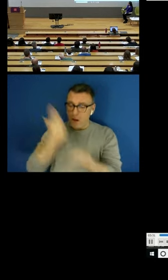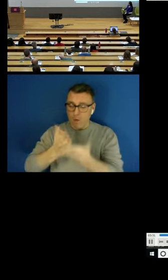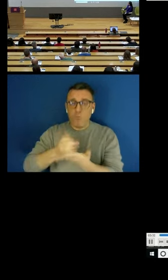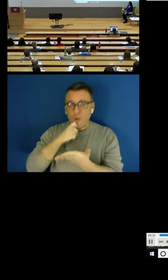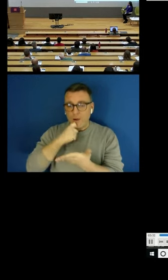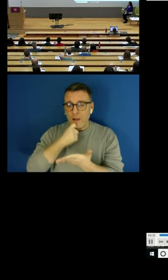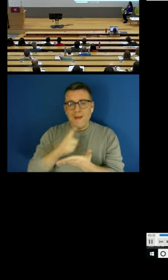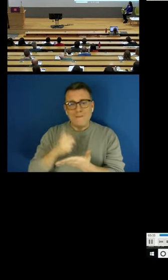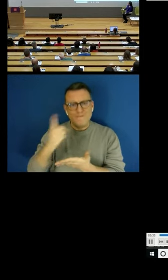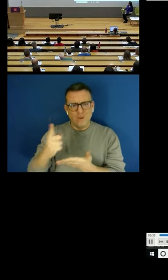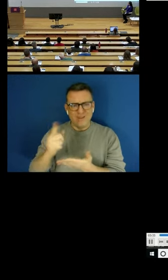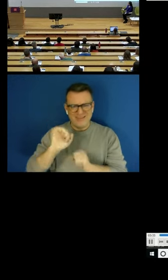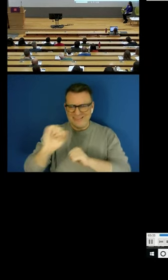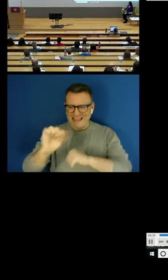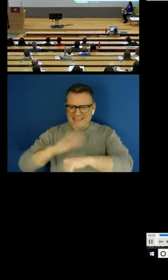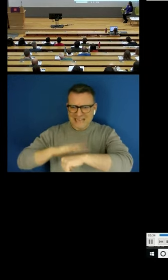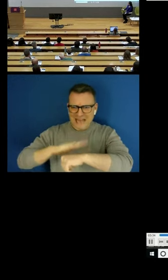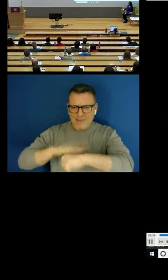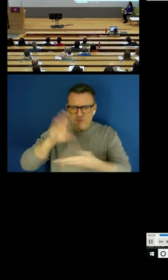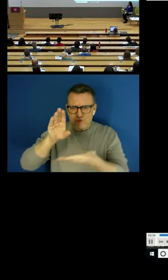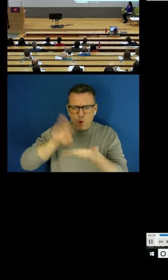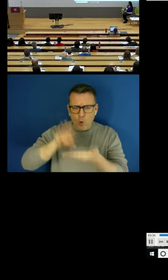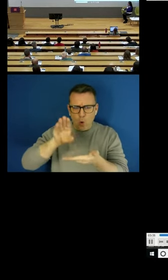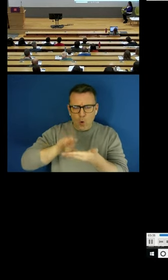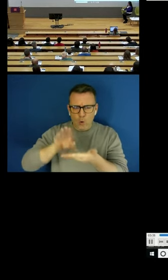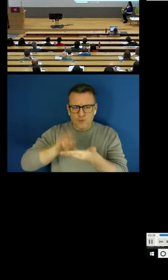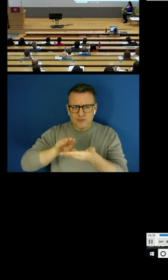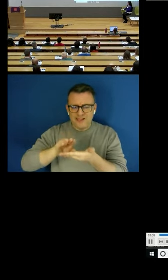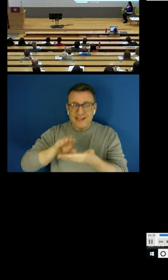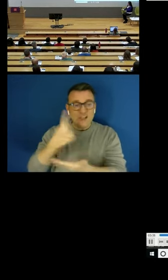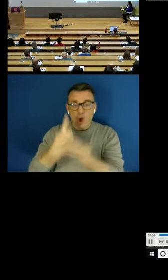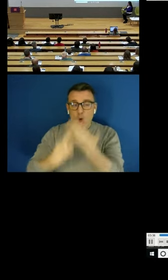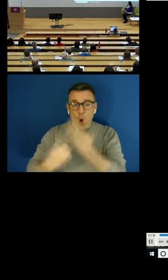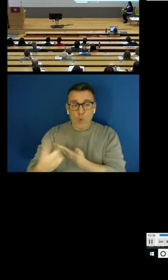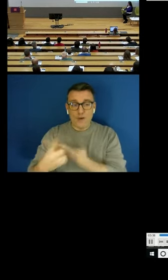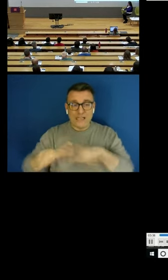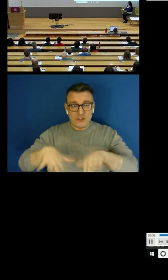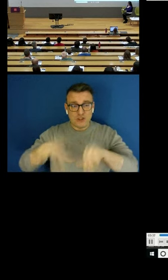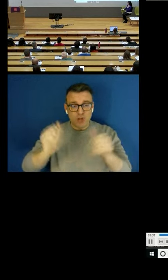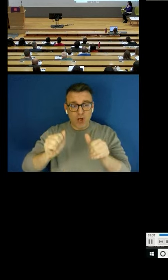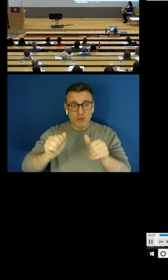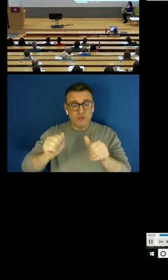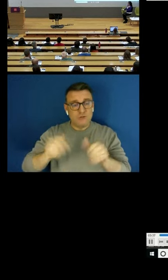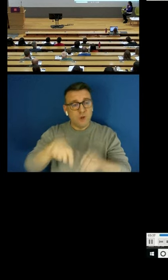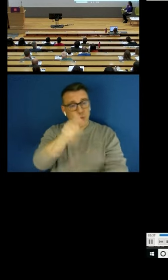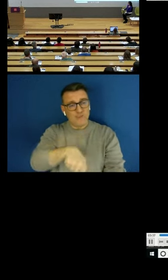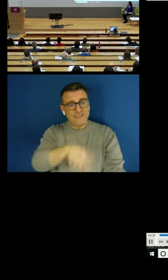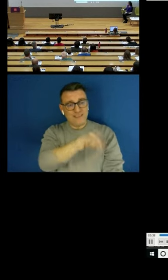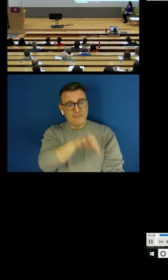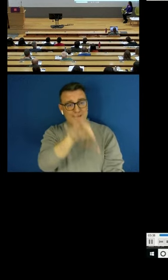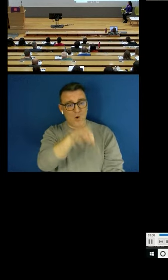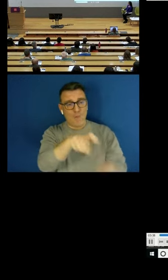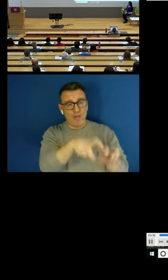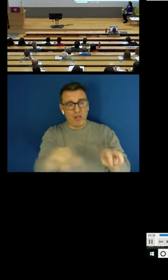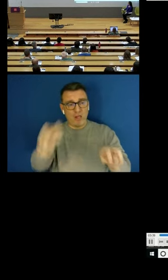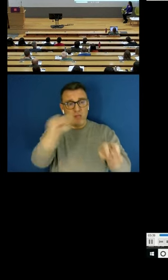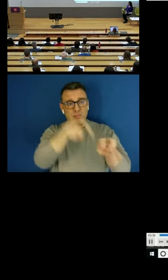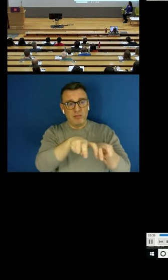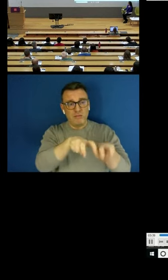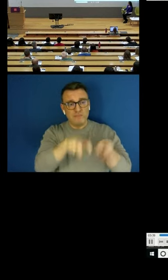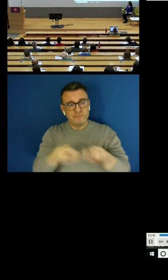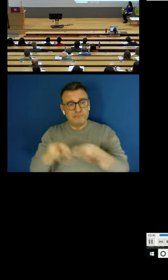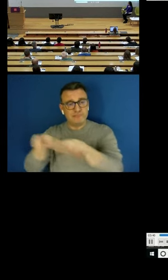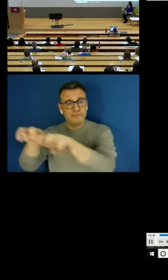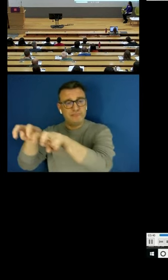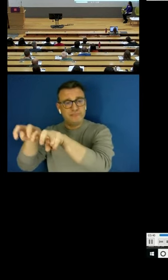is only the time that you pick up customer drop of customer. The time you are waiting for another job that time